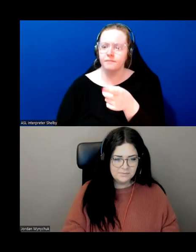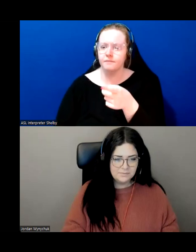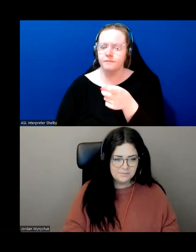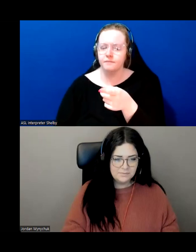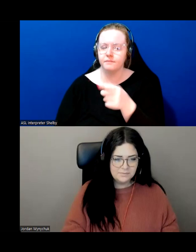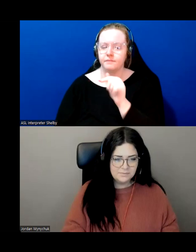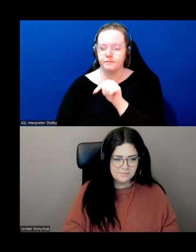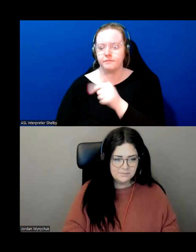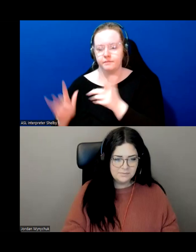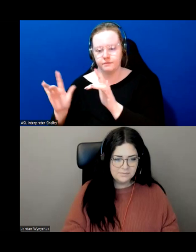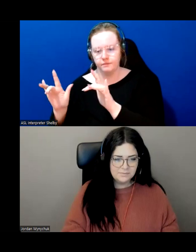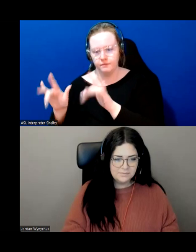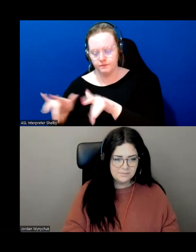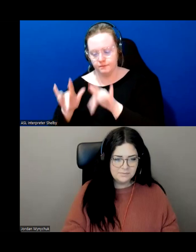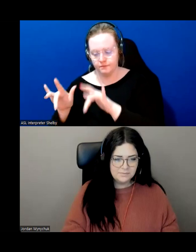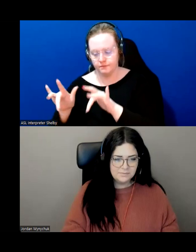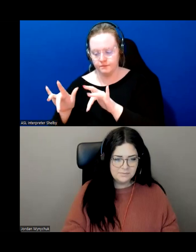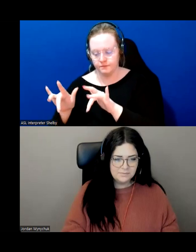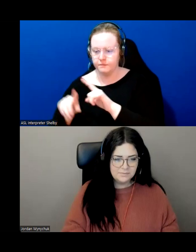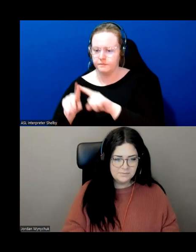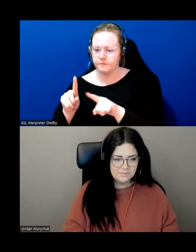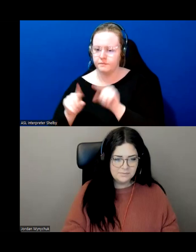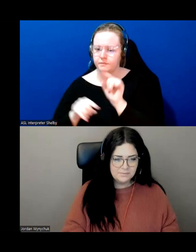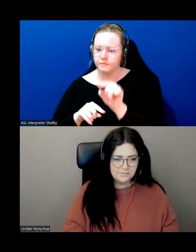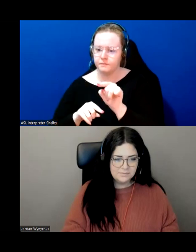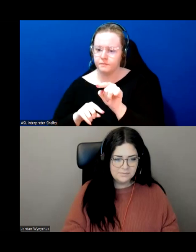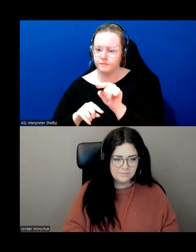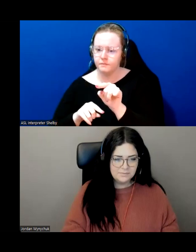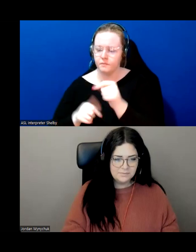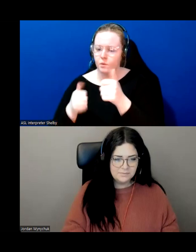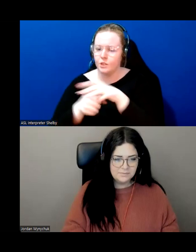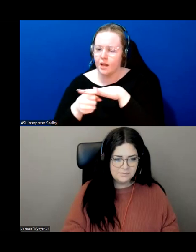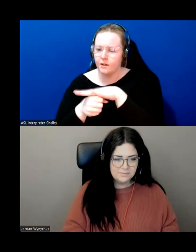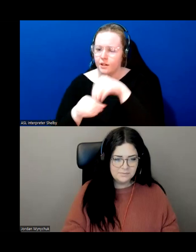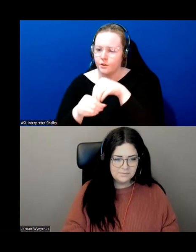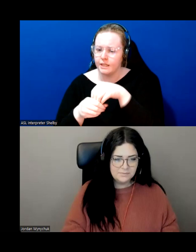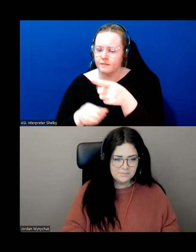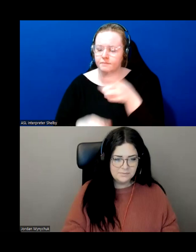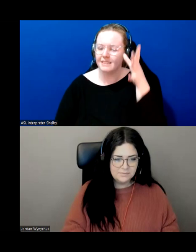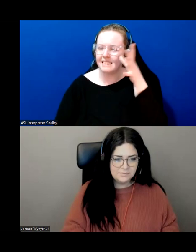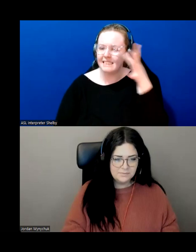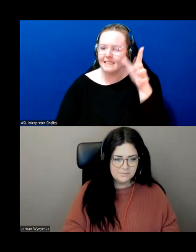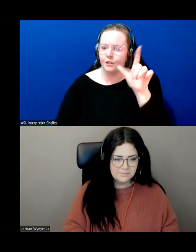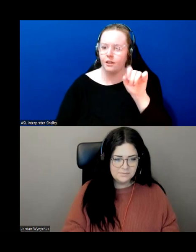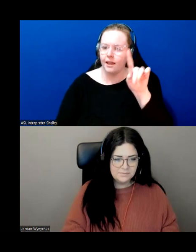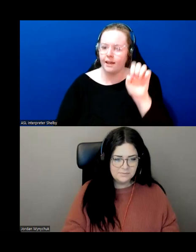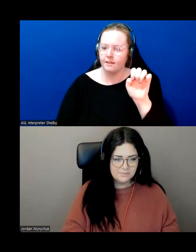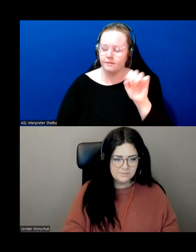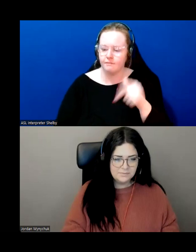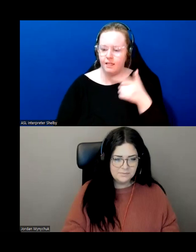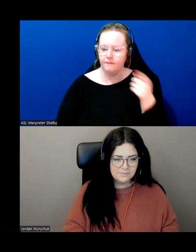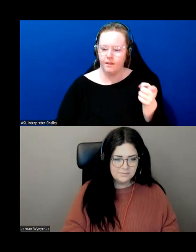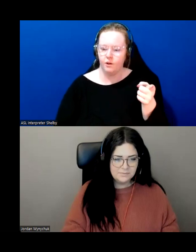is recorded i don't i'm not going to say your name or anything what area are you doing i'm in deer lake i'm uh i live in deer lake